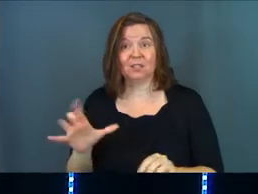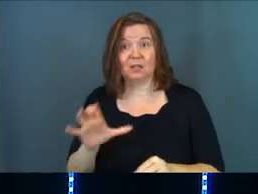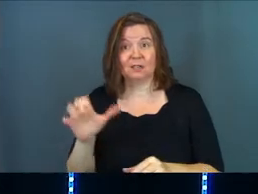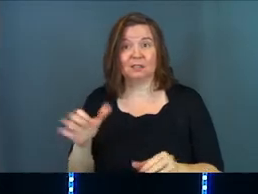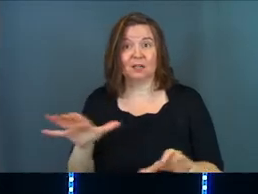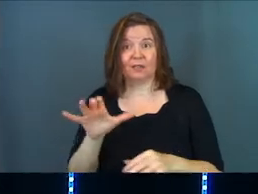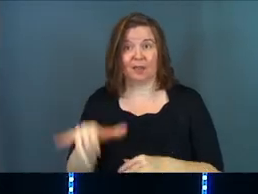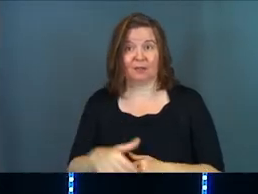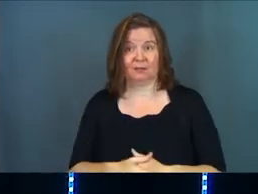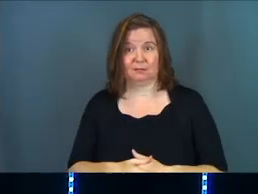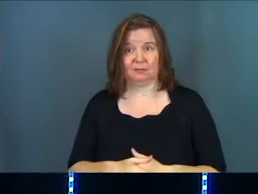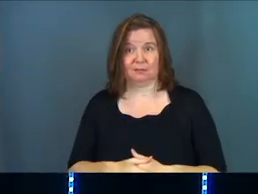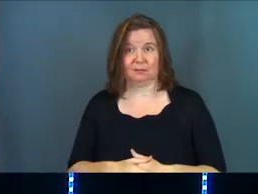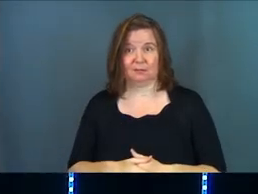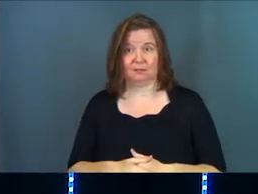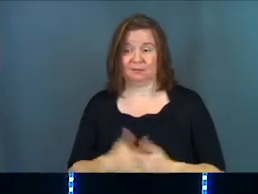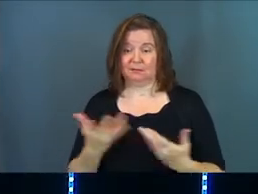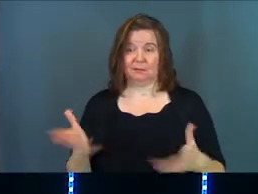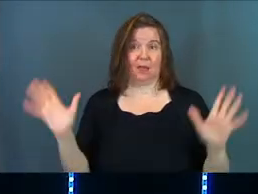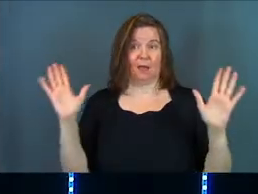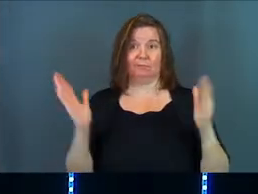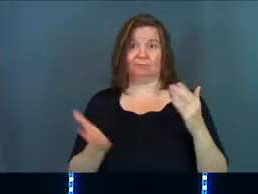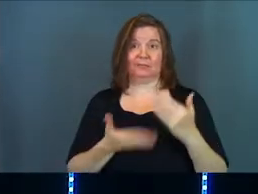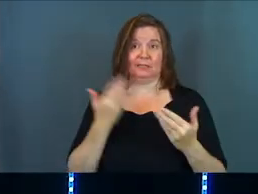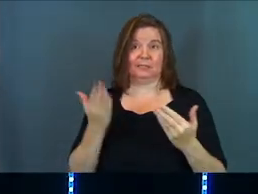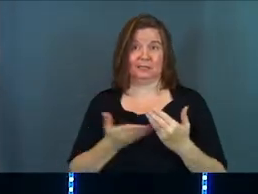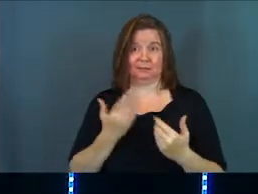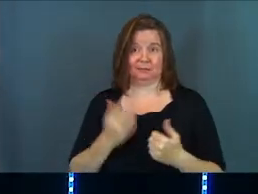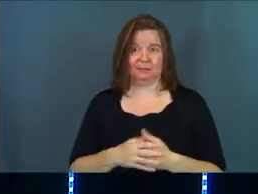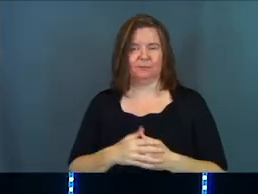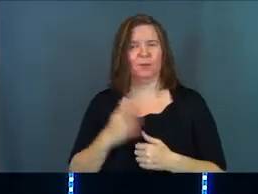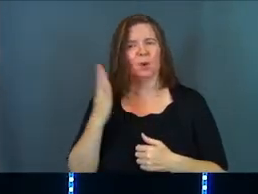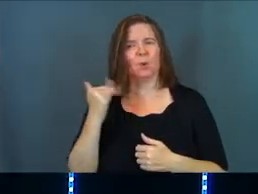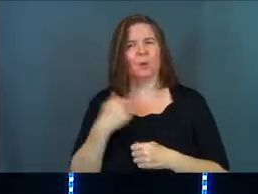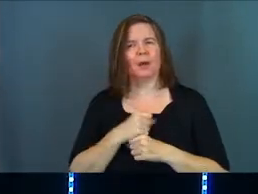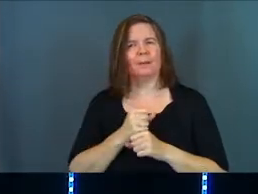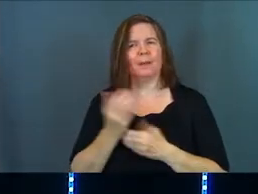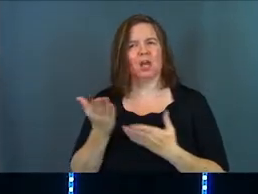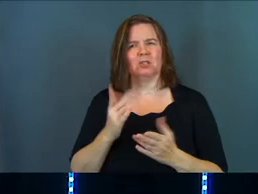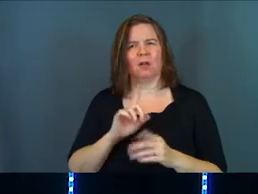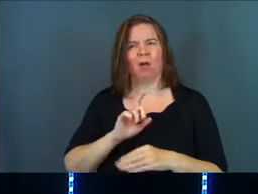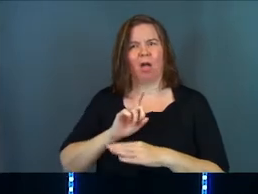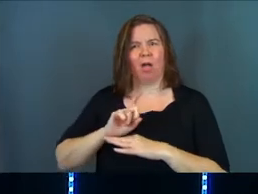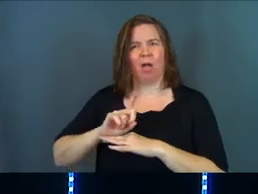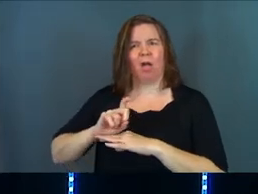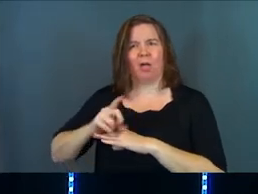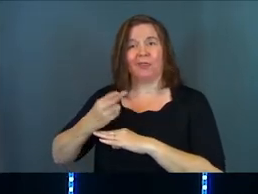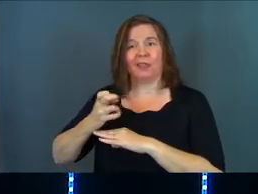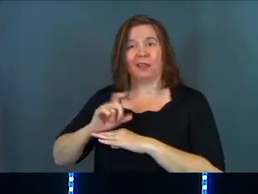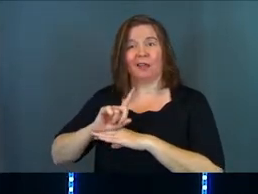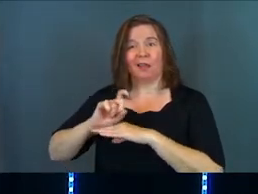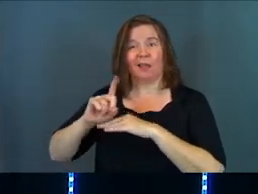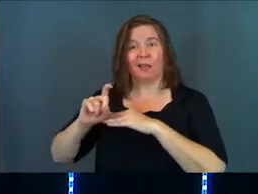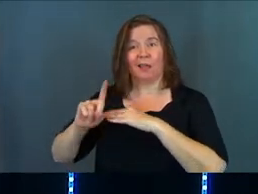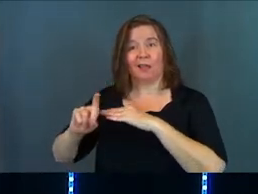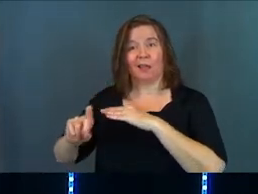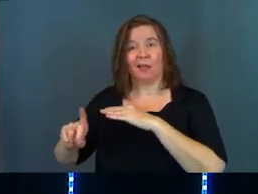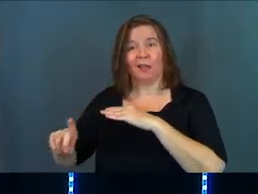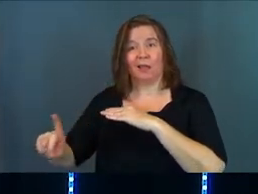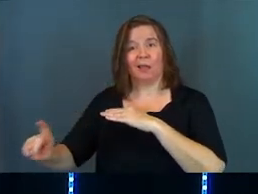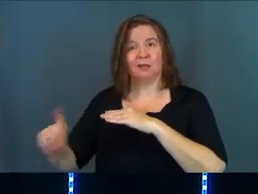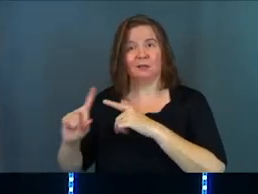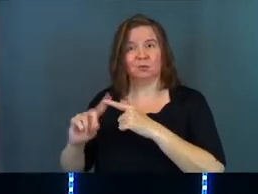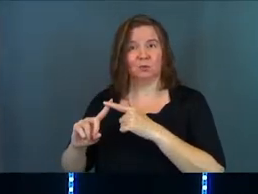He could have just done that. Done. Easy. Why make servants go all the way down the hill to the, to the,